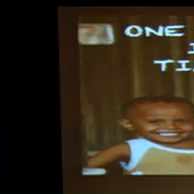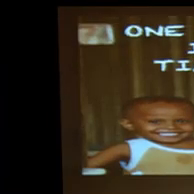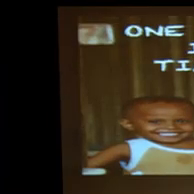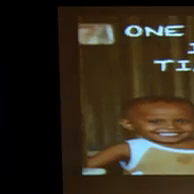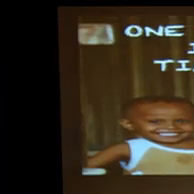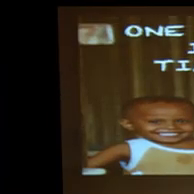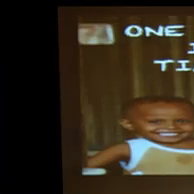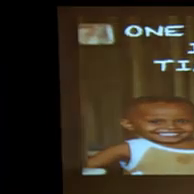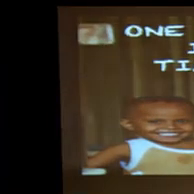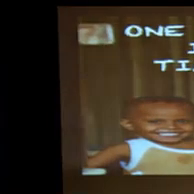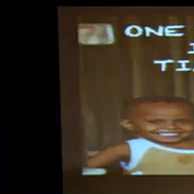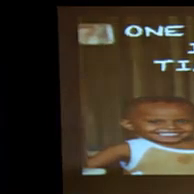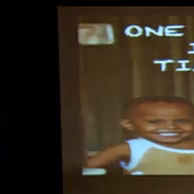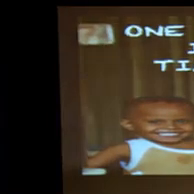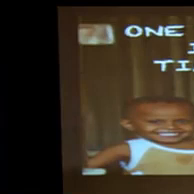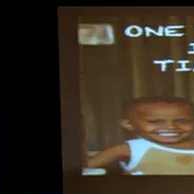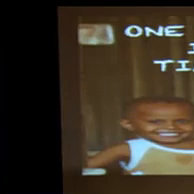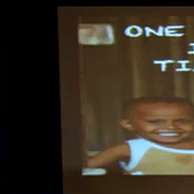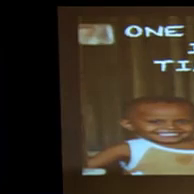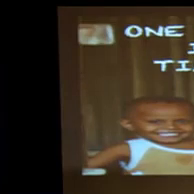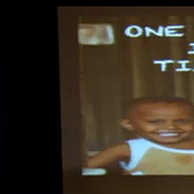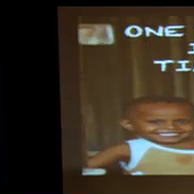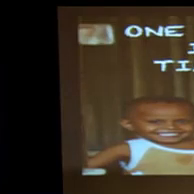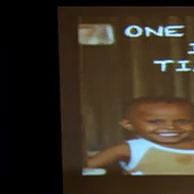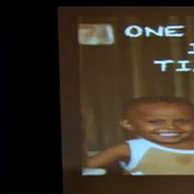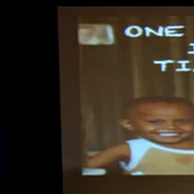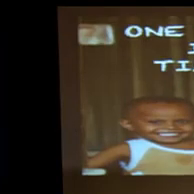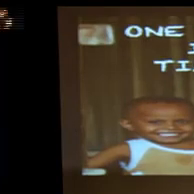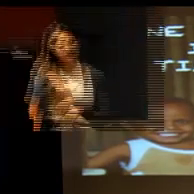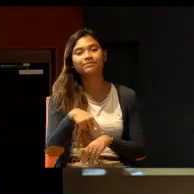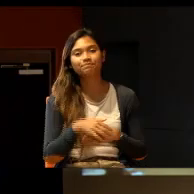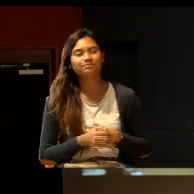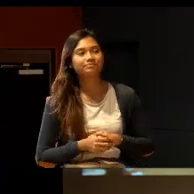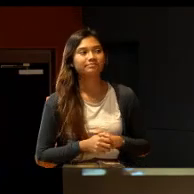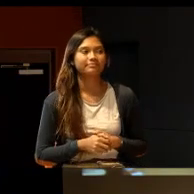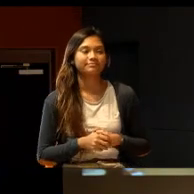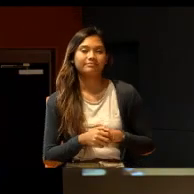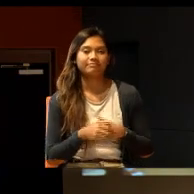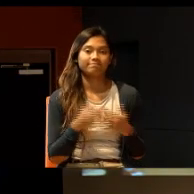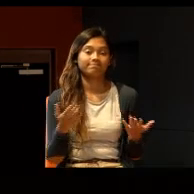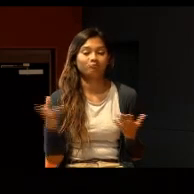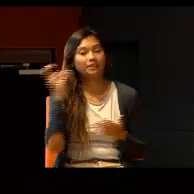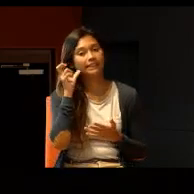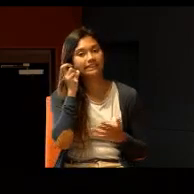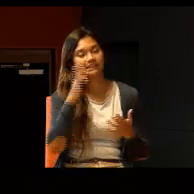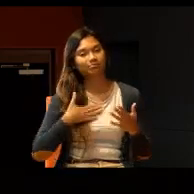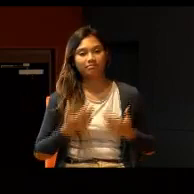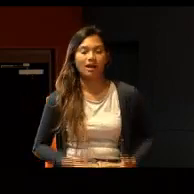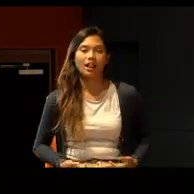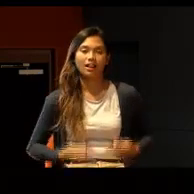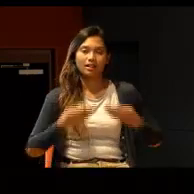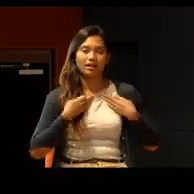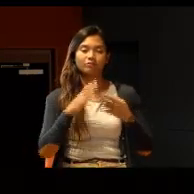Good evening, everyone. Thank you for coming down here to hear about my life story,